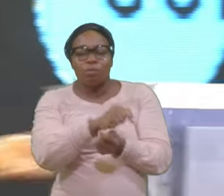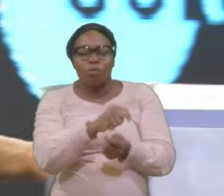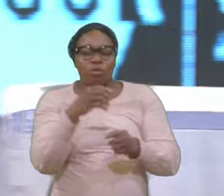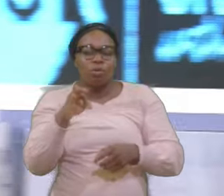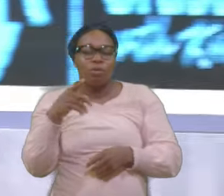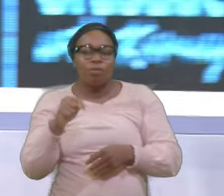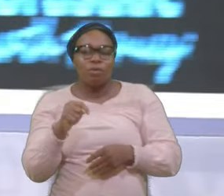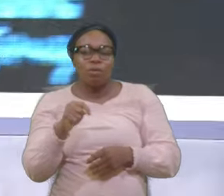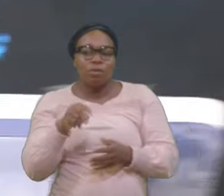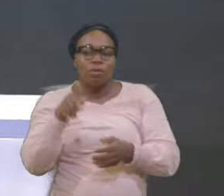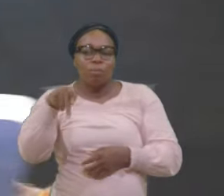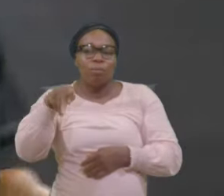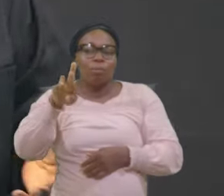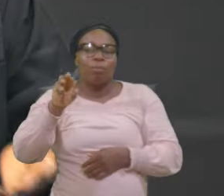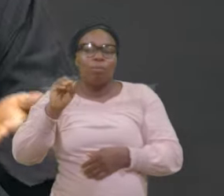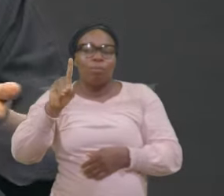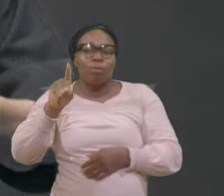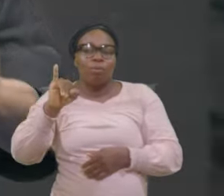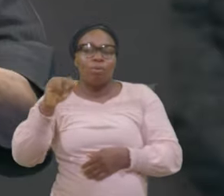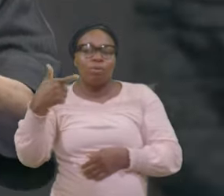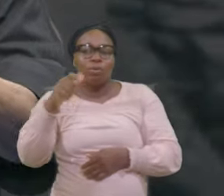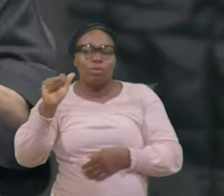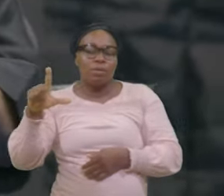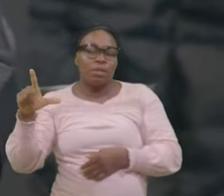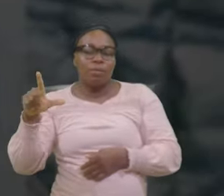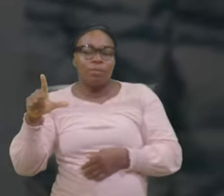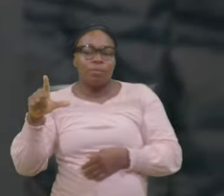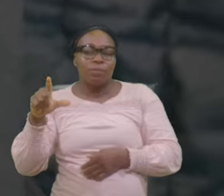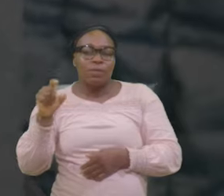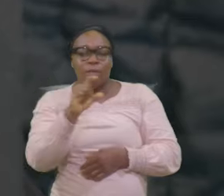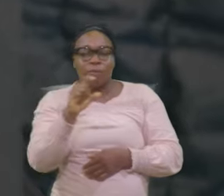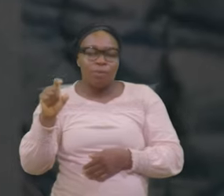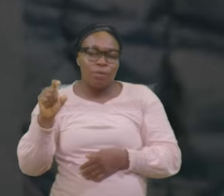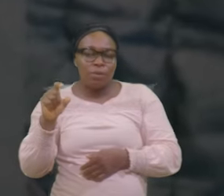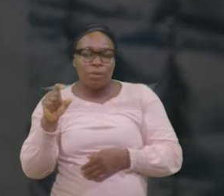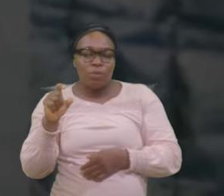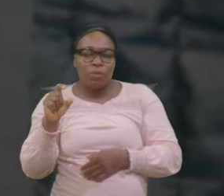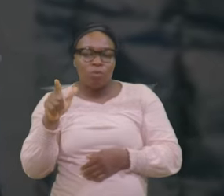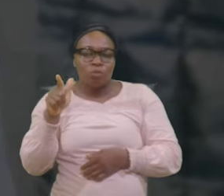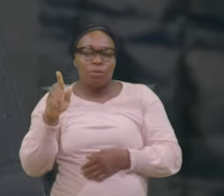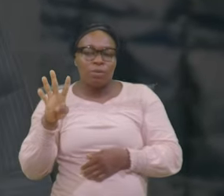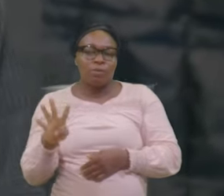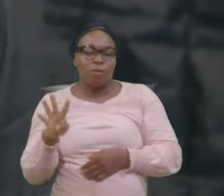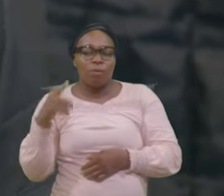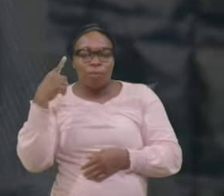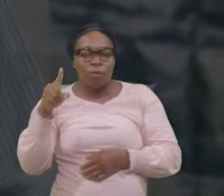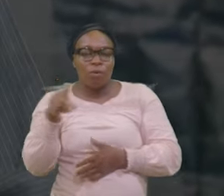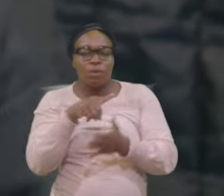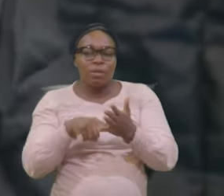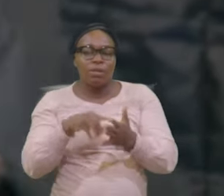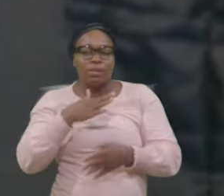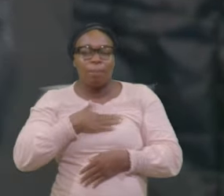24 In verse 24 It says For this My son Was dead